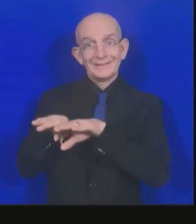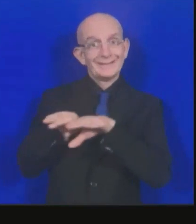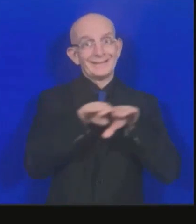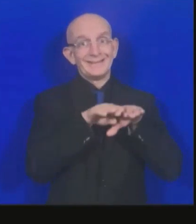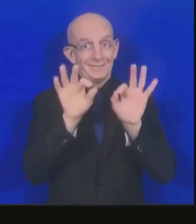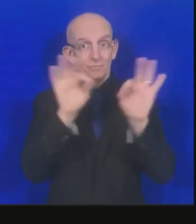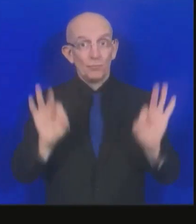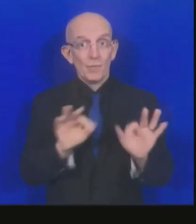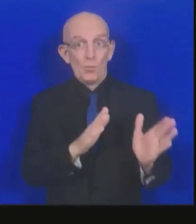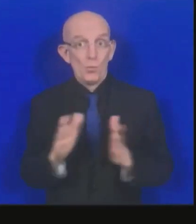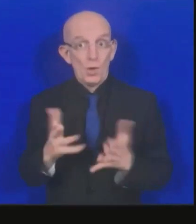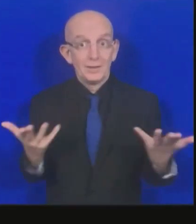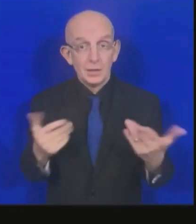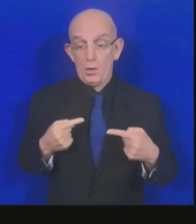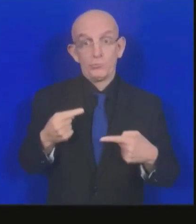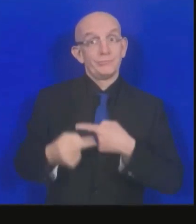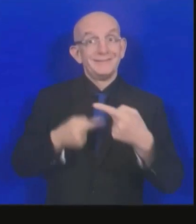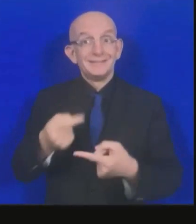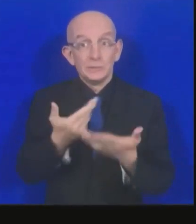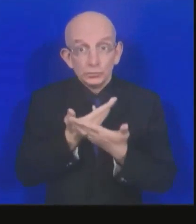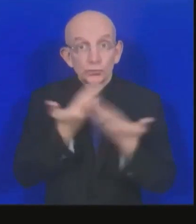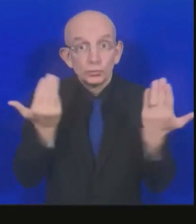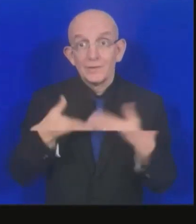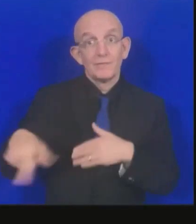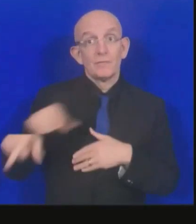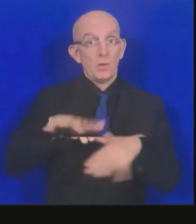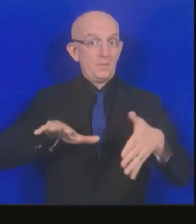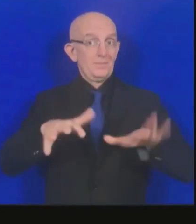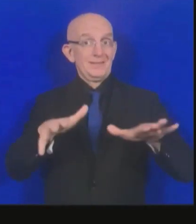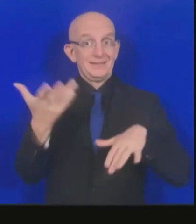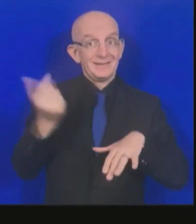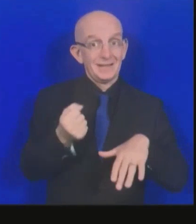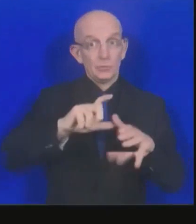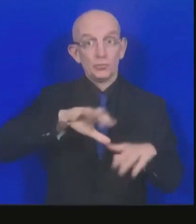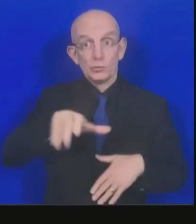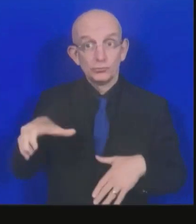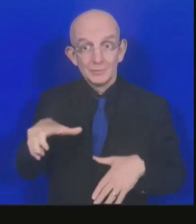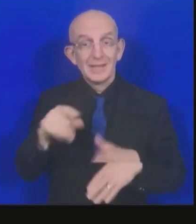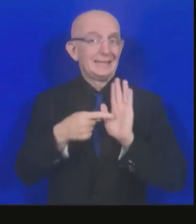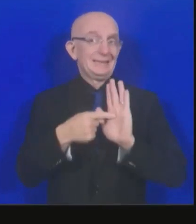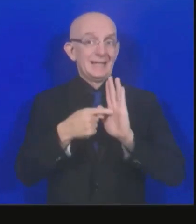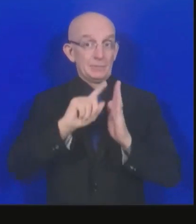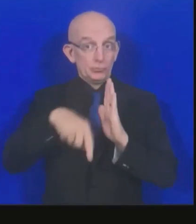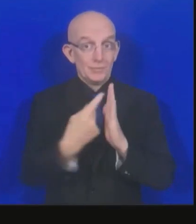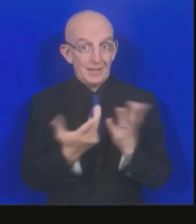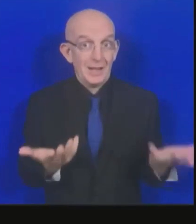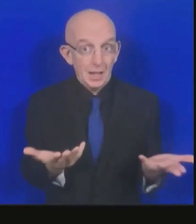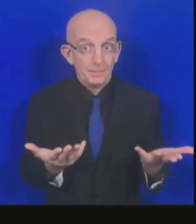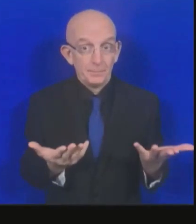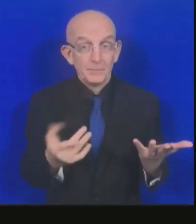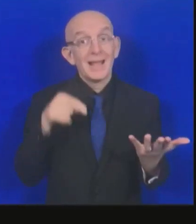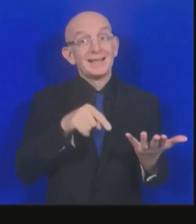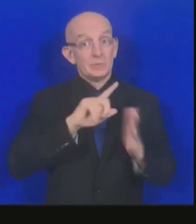I will give an example of Sri Lanka. When bankruptcy was